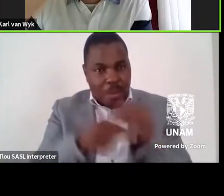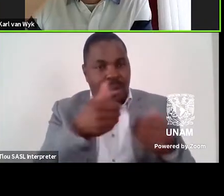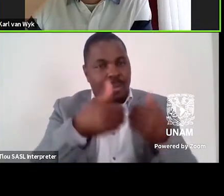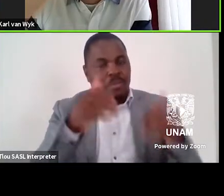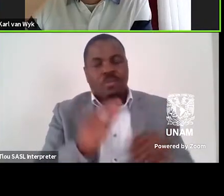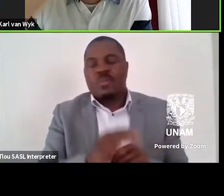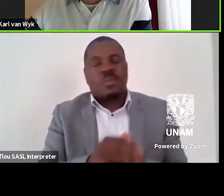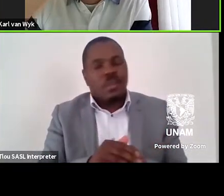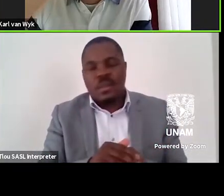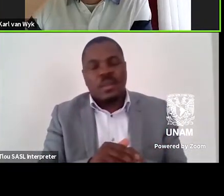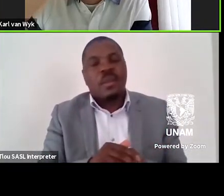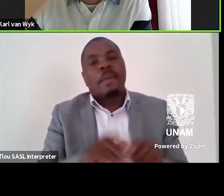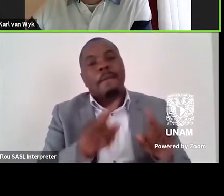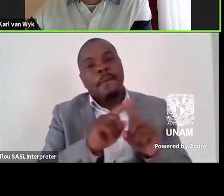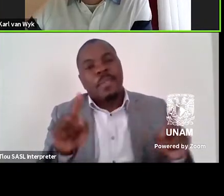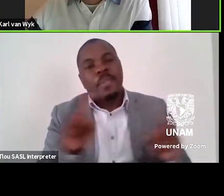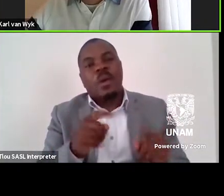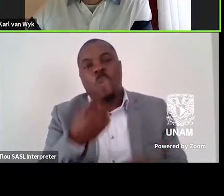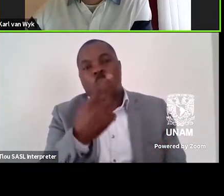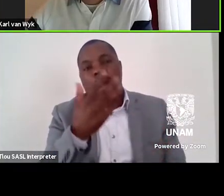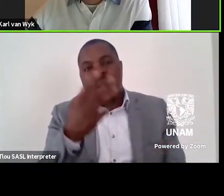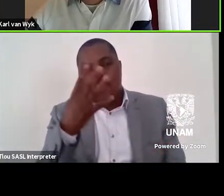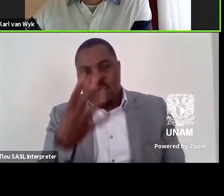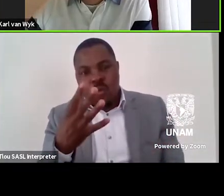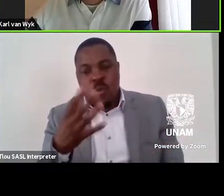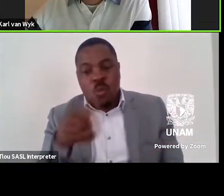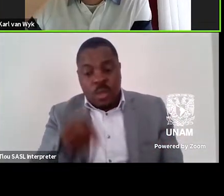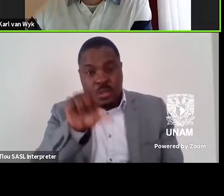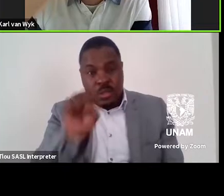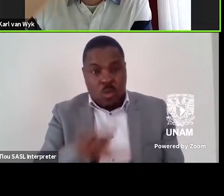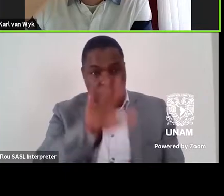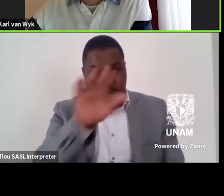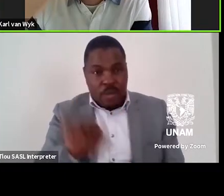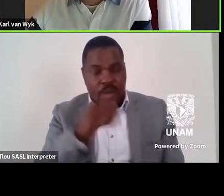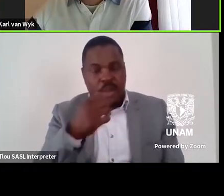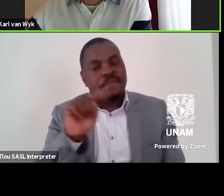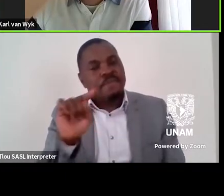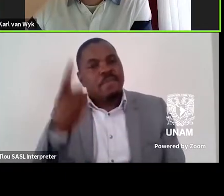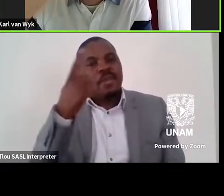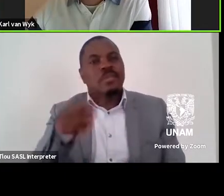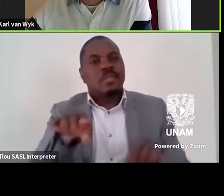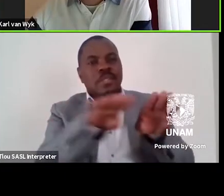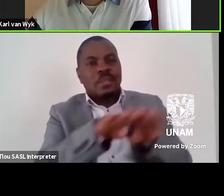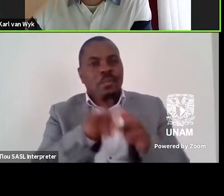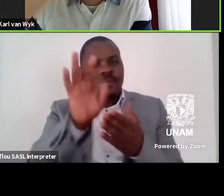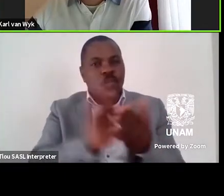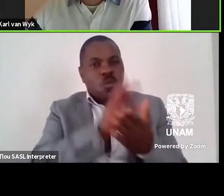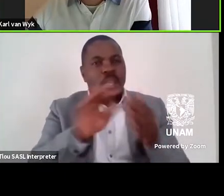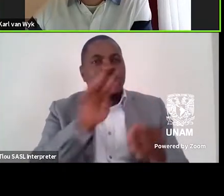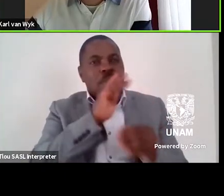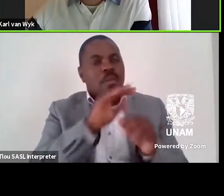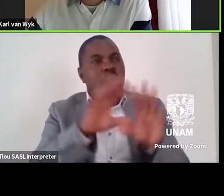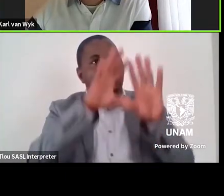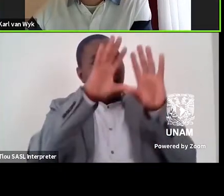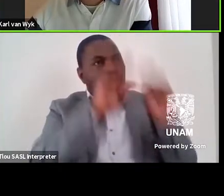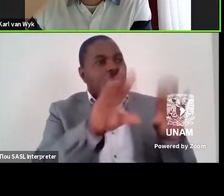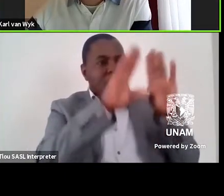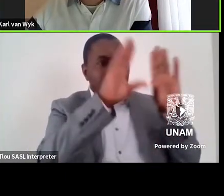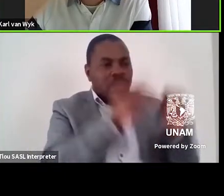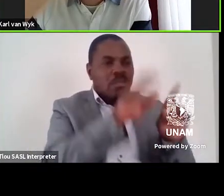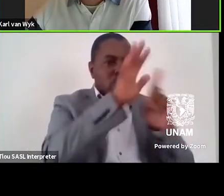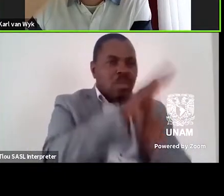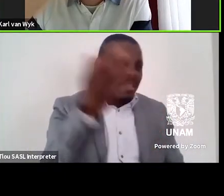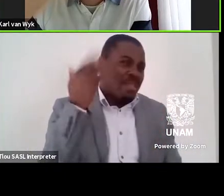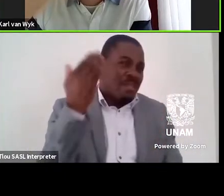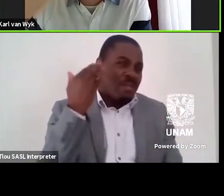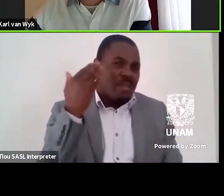unwise to suggest that 1994, the year of South Africa's first democratic elections, marked the end of ruptures, separations and traumas anticipated by